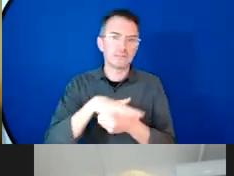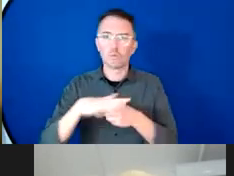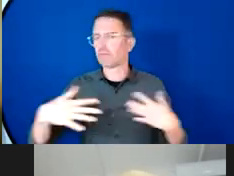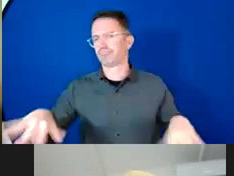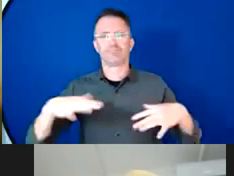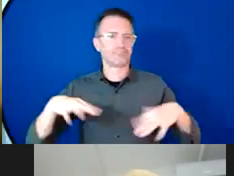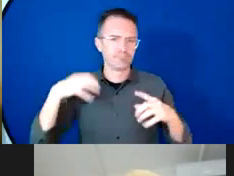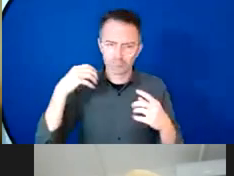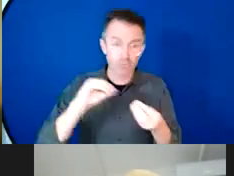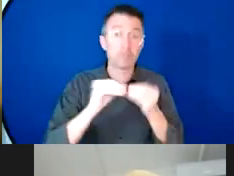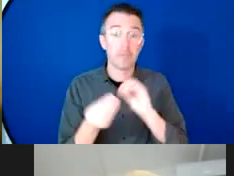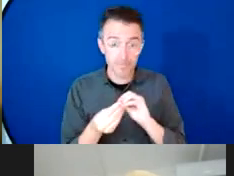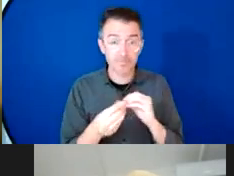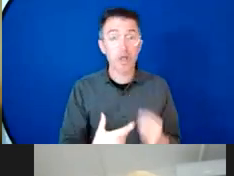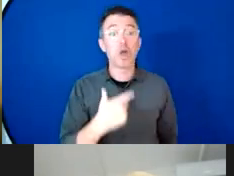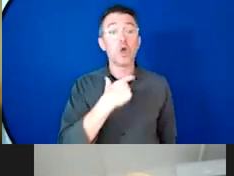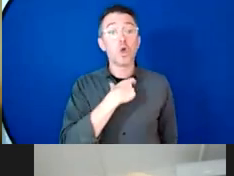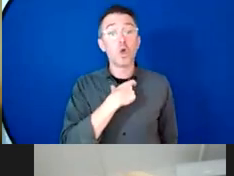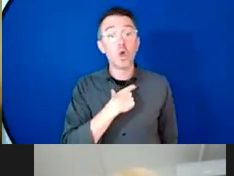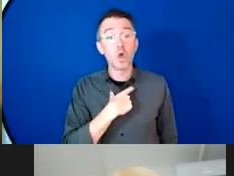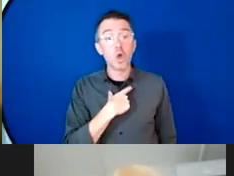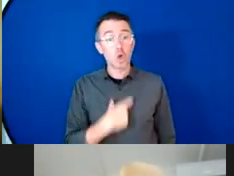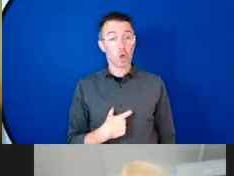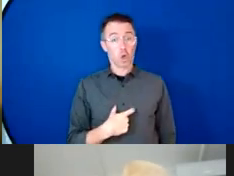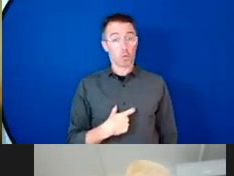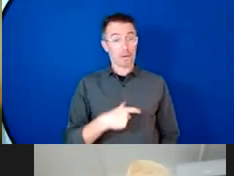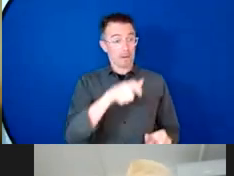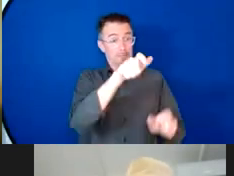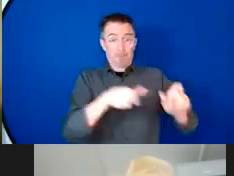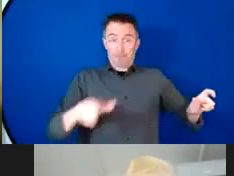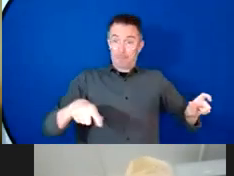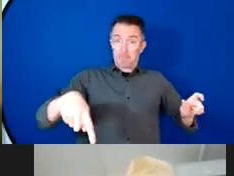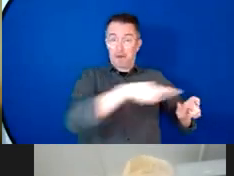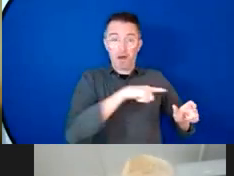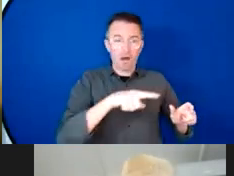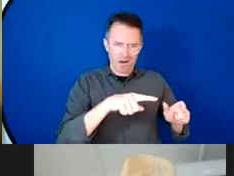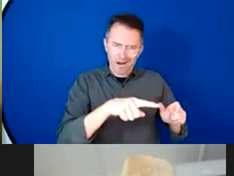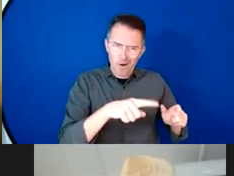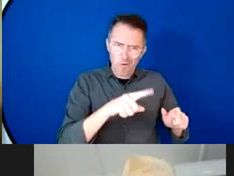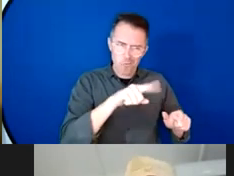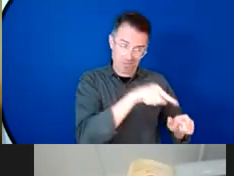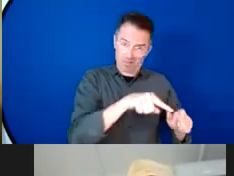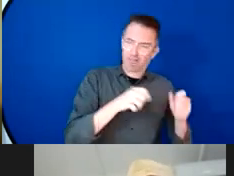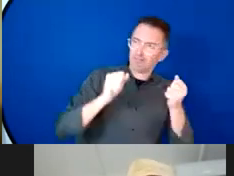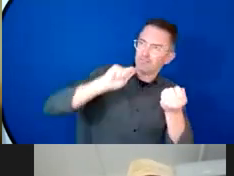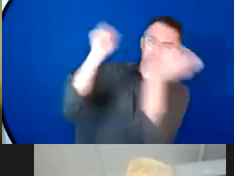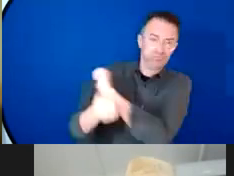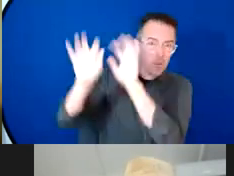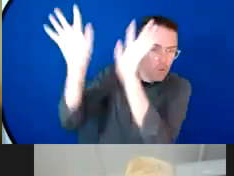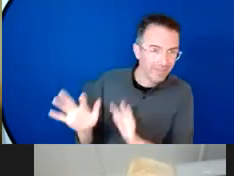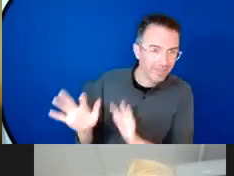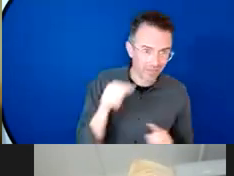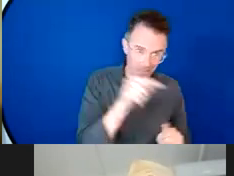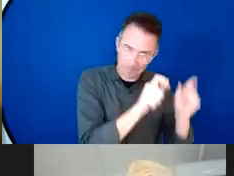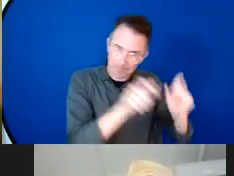weather events which are depriving us for essential basic social service provision such as health care and essential nutrition access